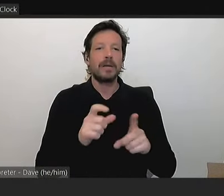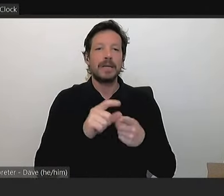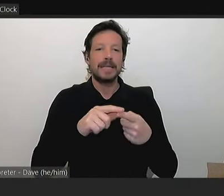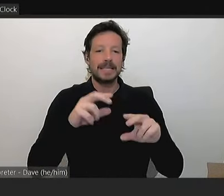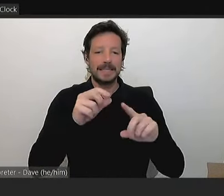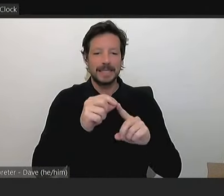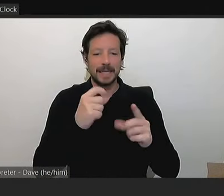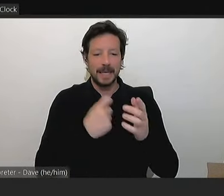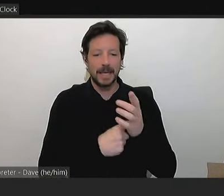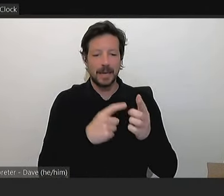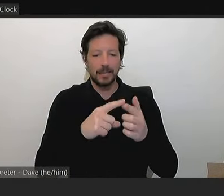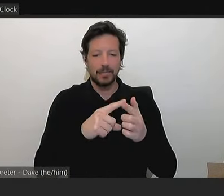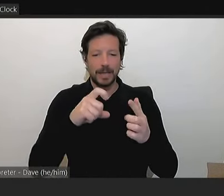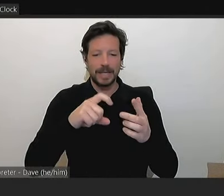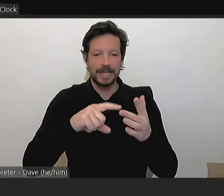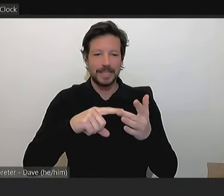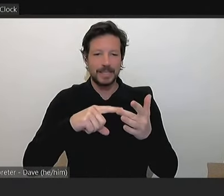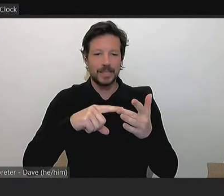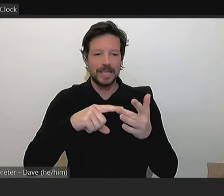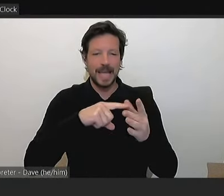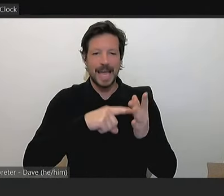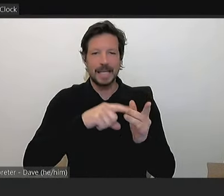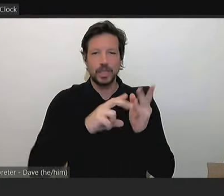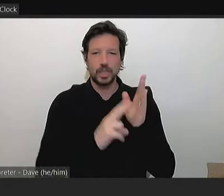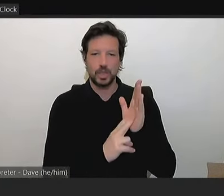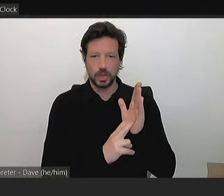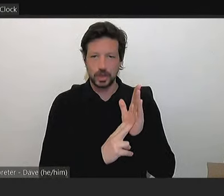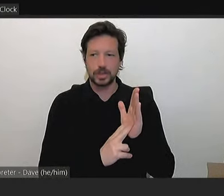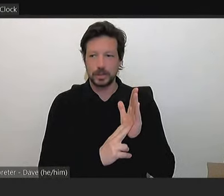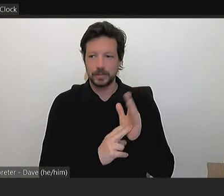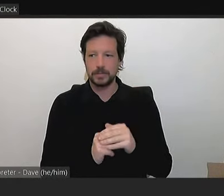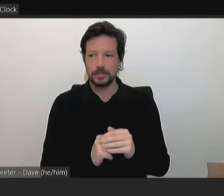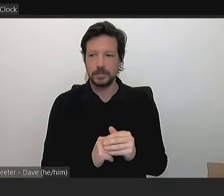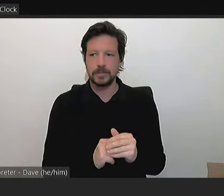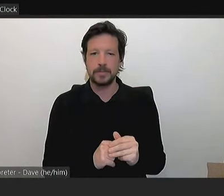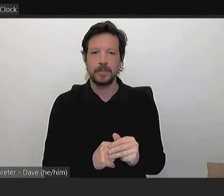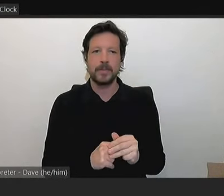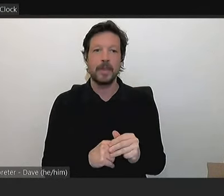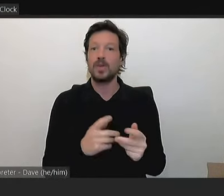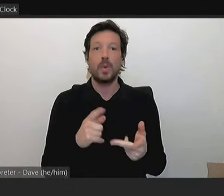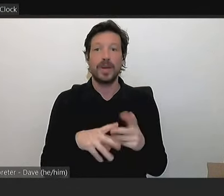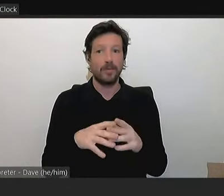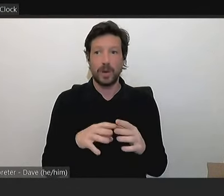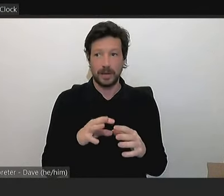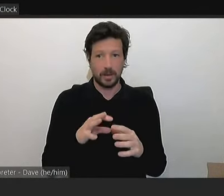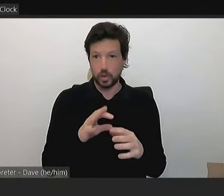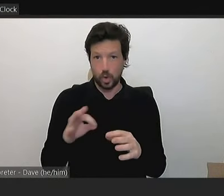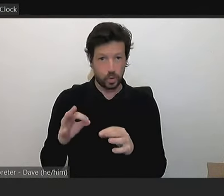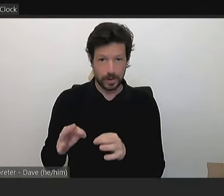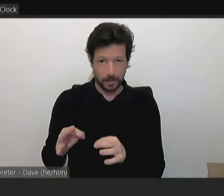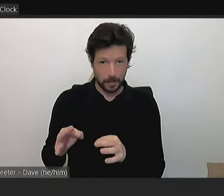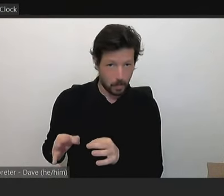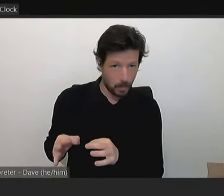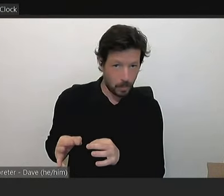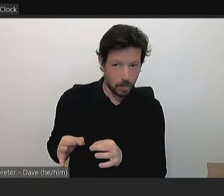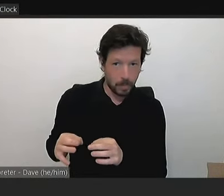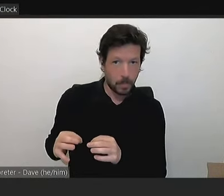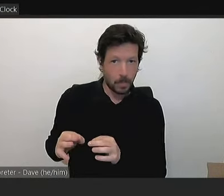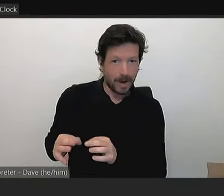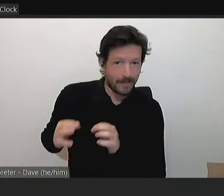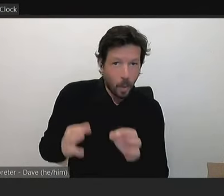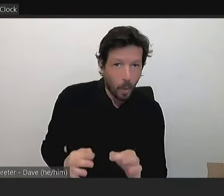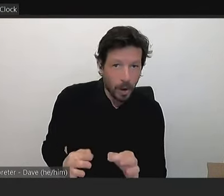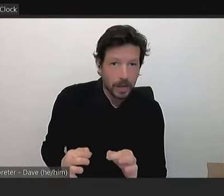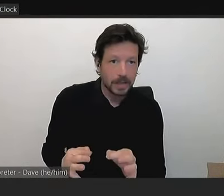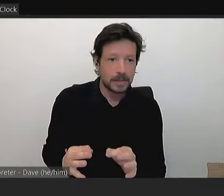the future reduction in capital works and not bringing this forward and not deferring it through, not balancing the budget through reducing